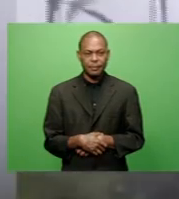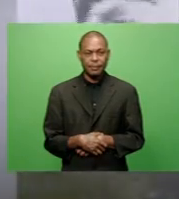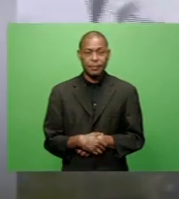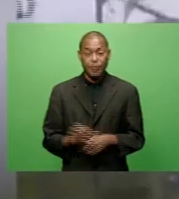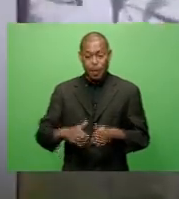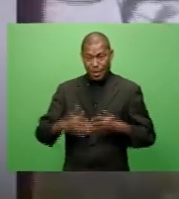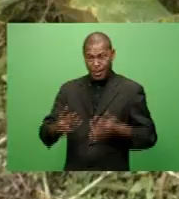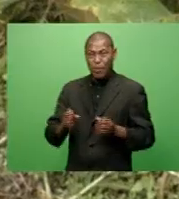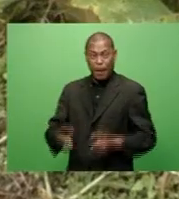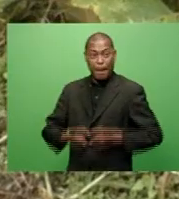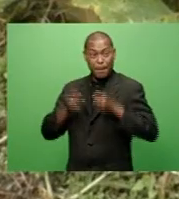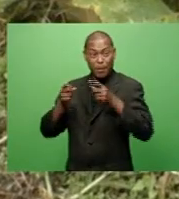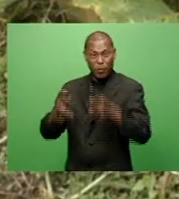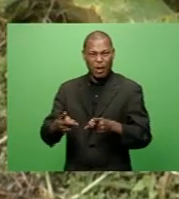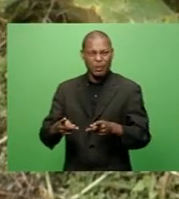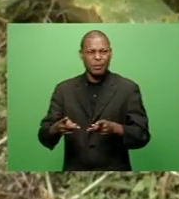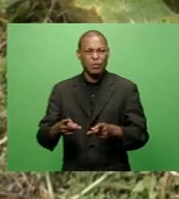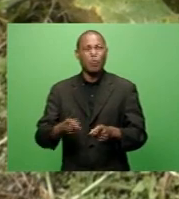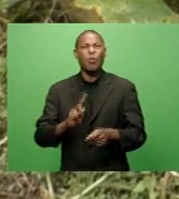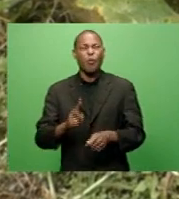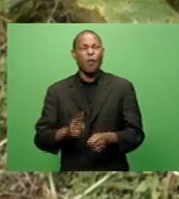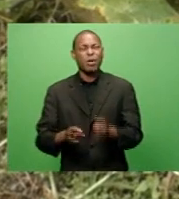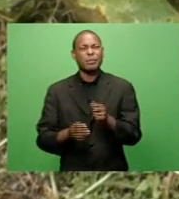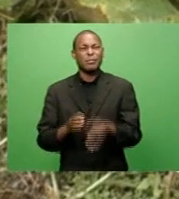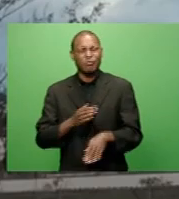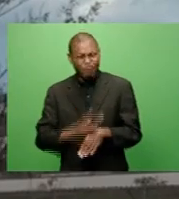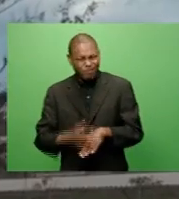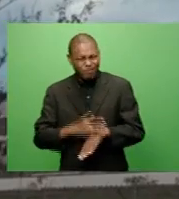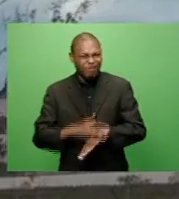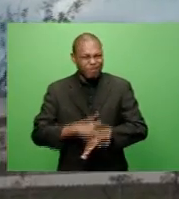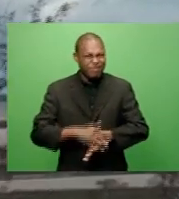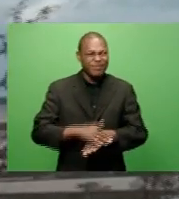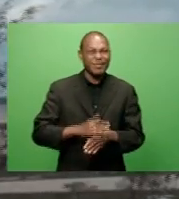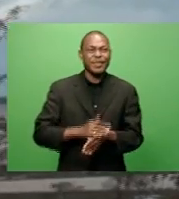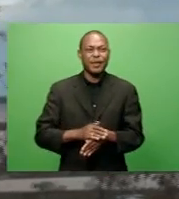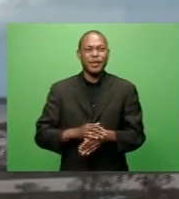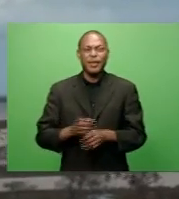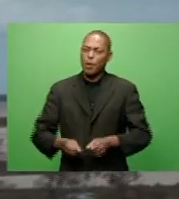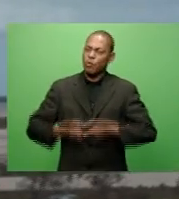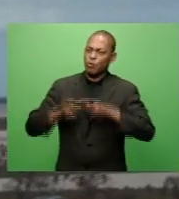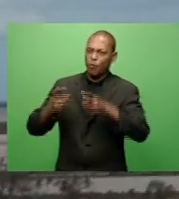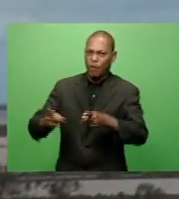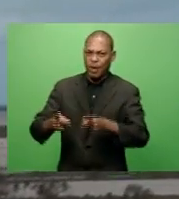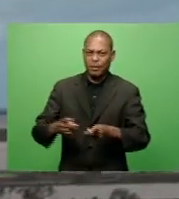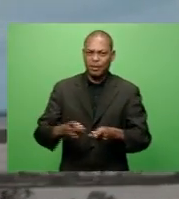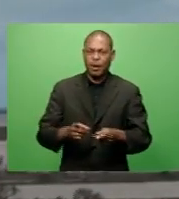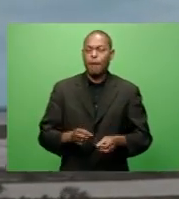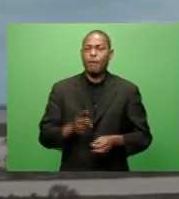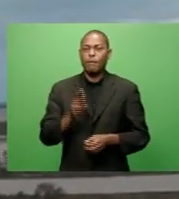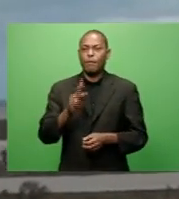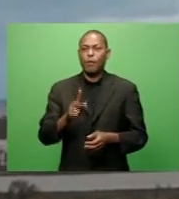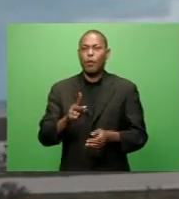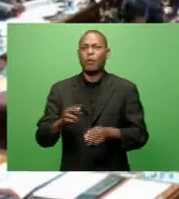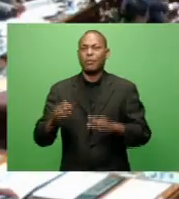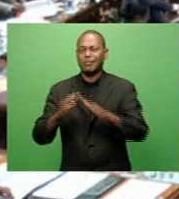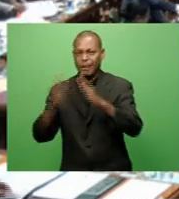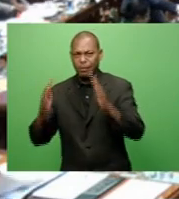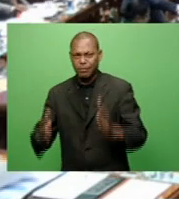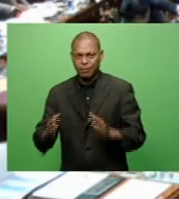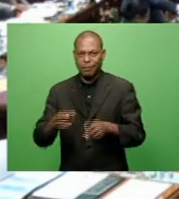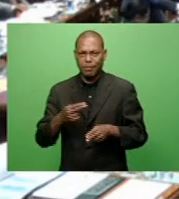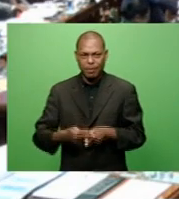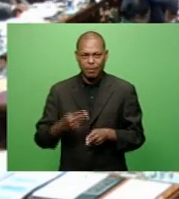with ten kumala cuttings. One thousand one hundred and fourteen households provided with belly cuttings and cassava cuttings.